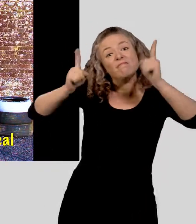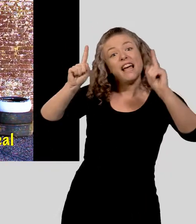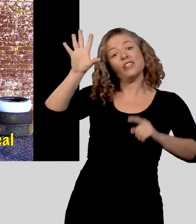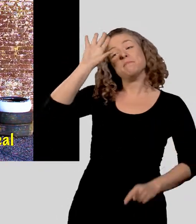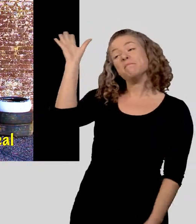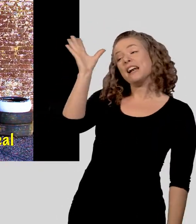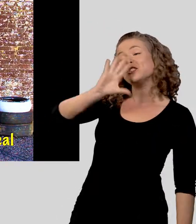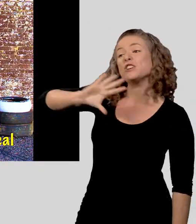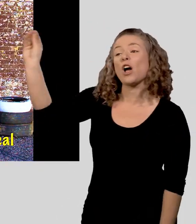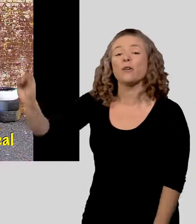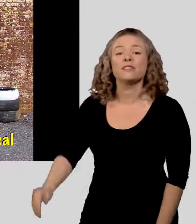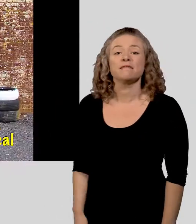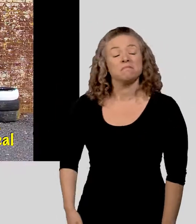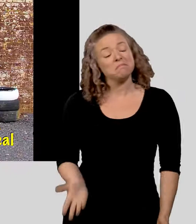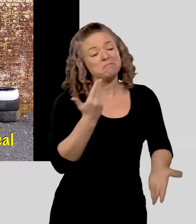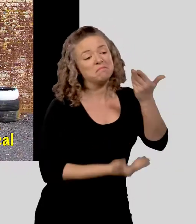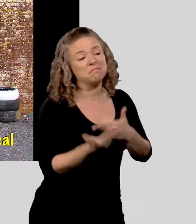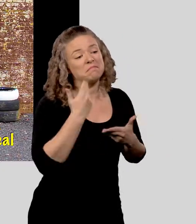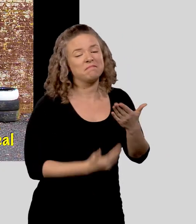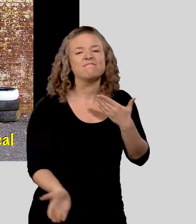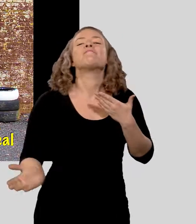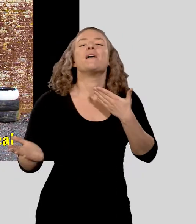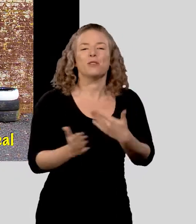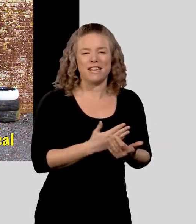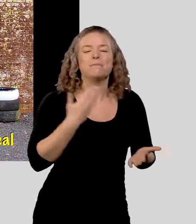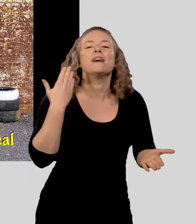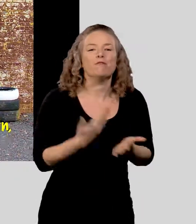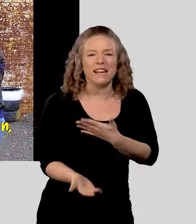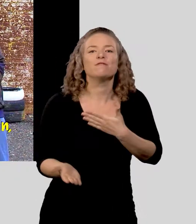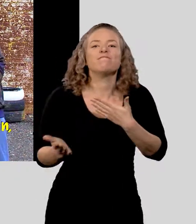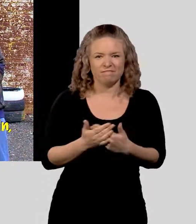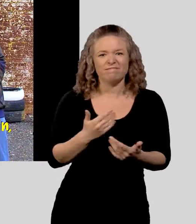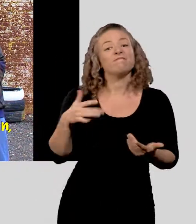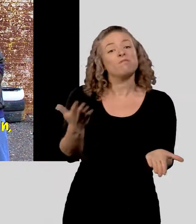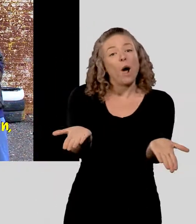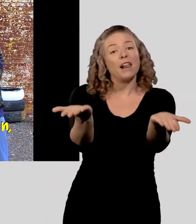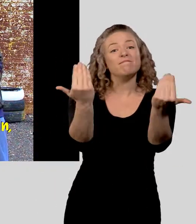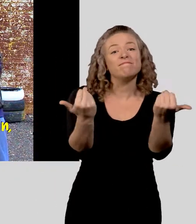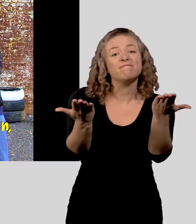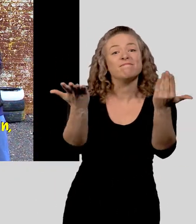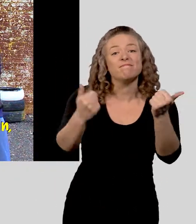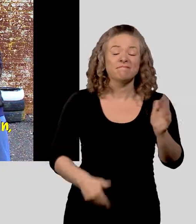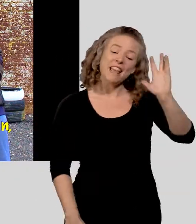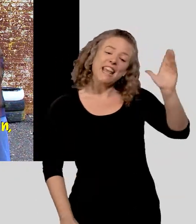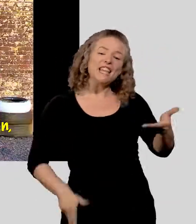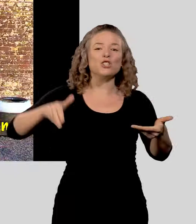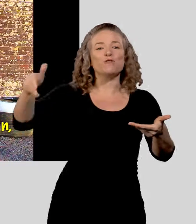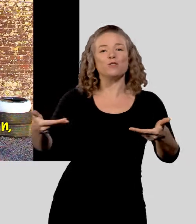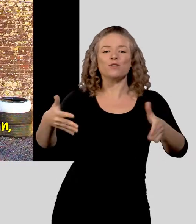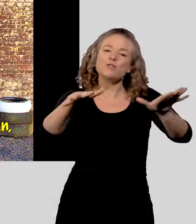Let your manager know the deal, they'll listen and help you keep it real We'll show you round when you begin,